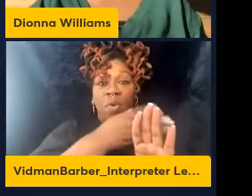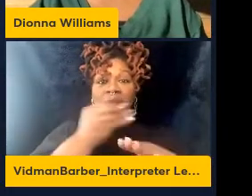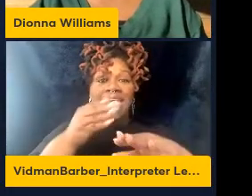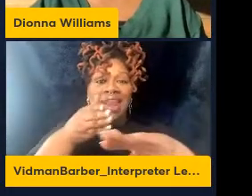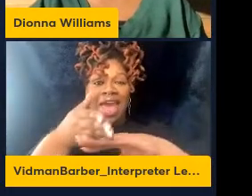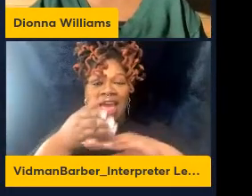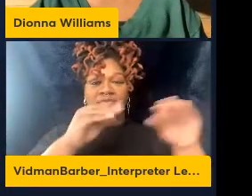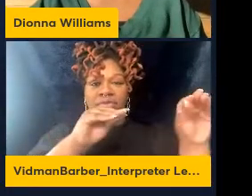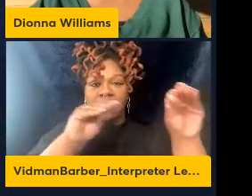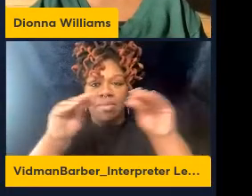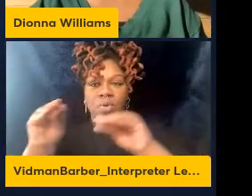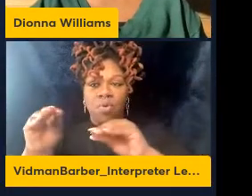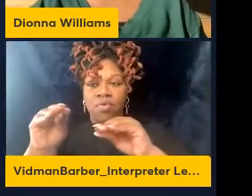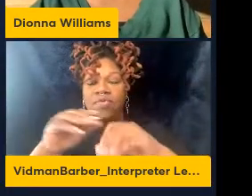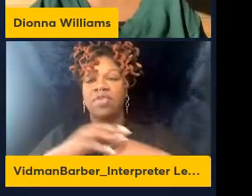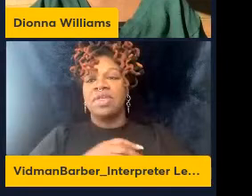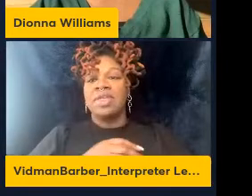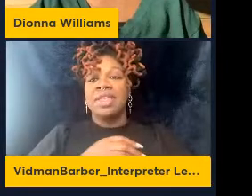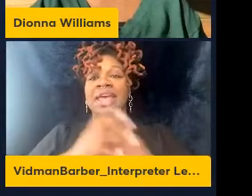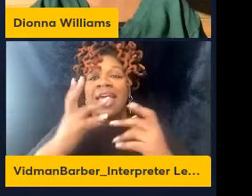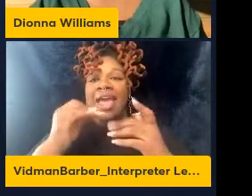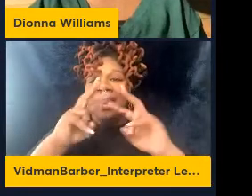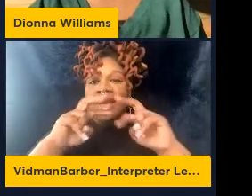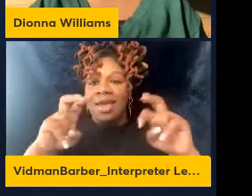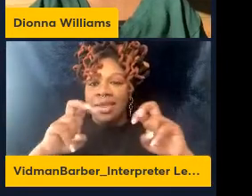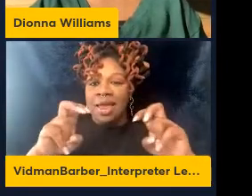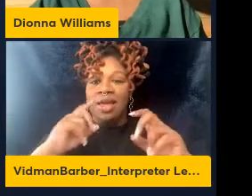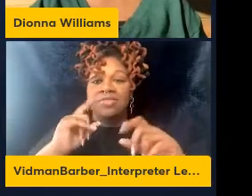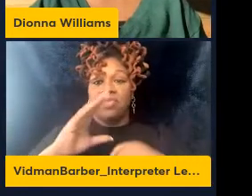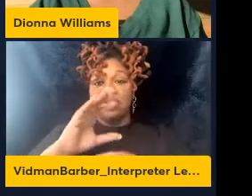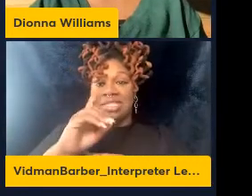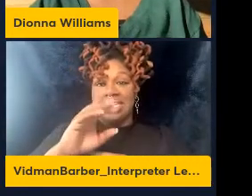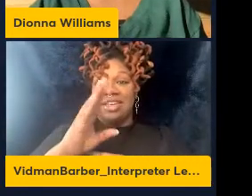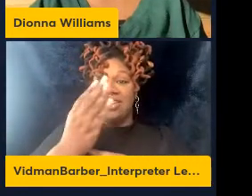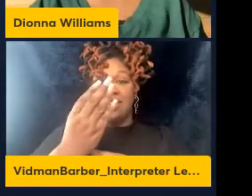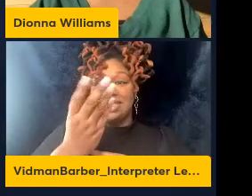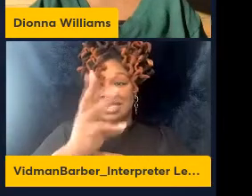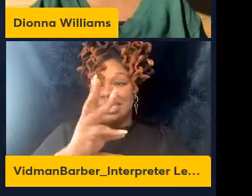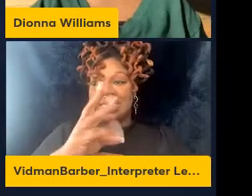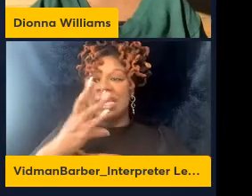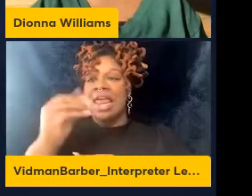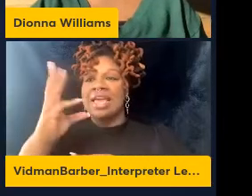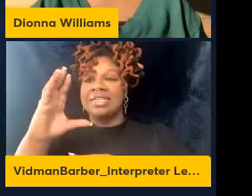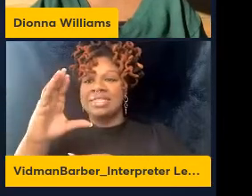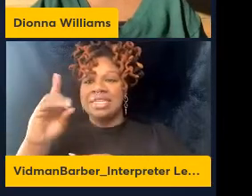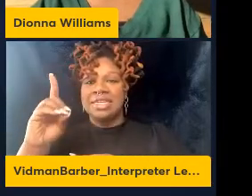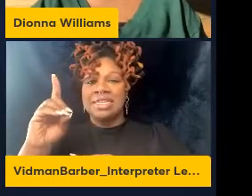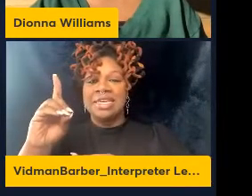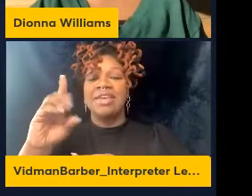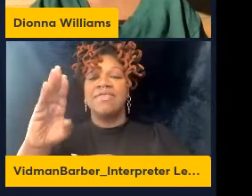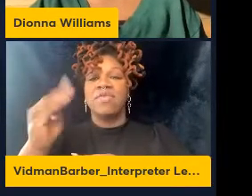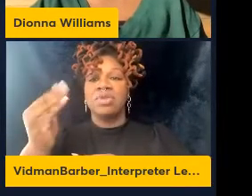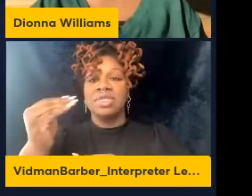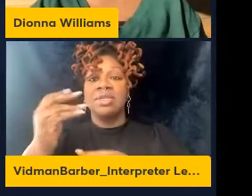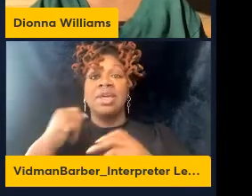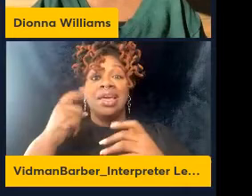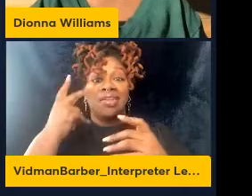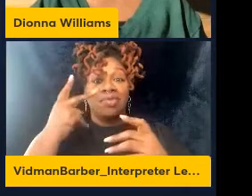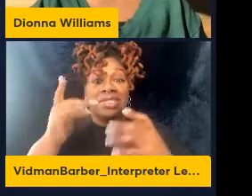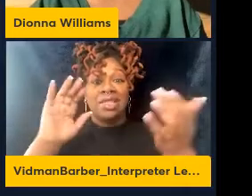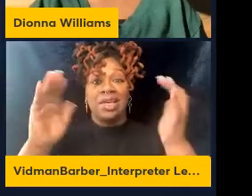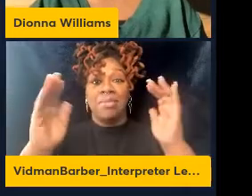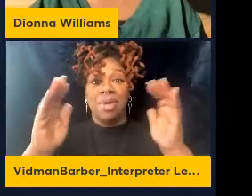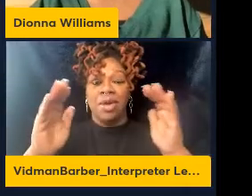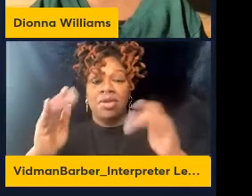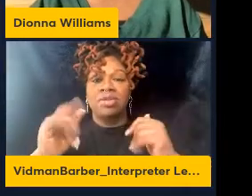and analyze them for both CD14 and CD16. And when we do this, we can see that the cells that have CD16s preferentially